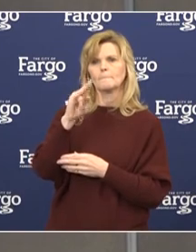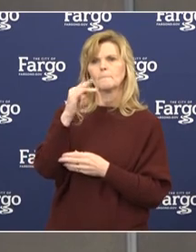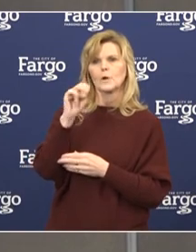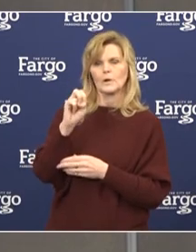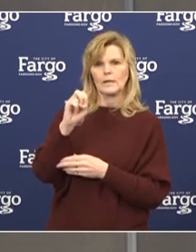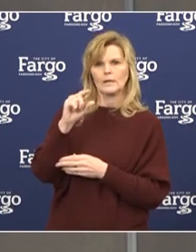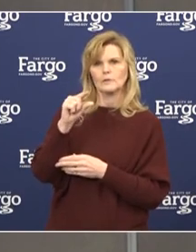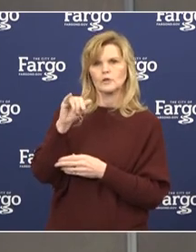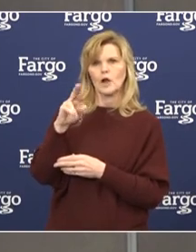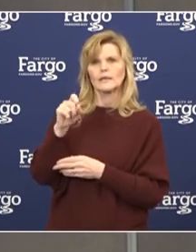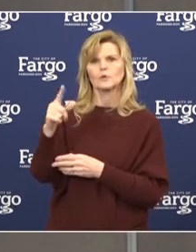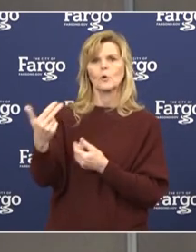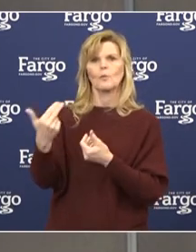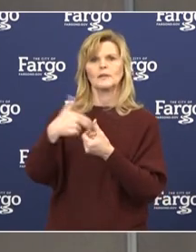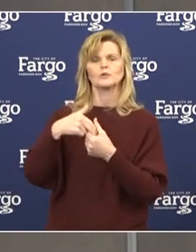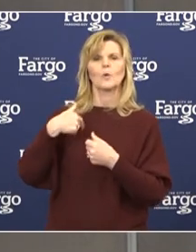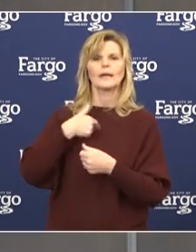remotely.